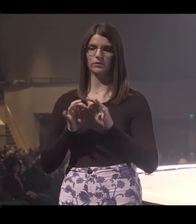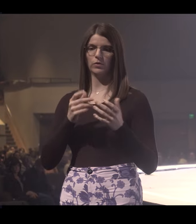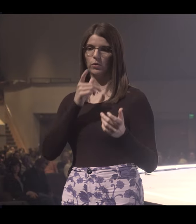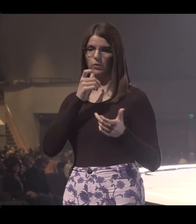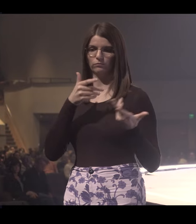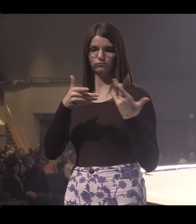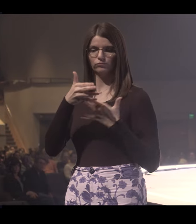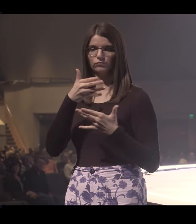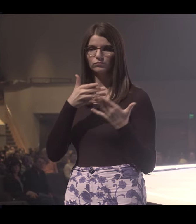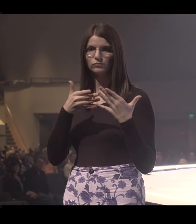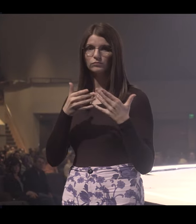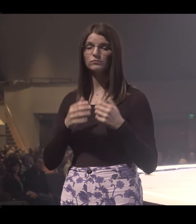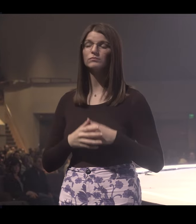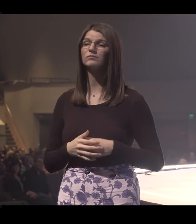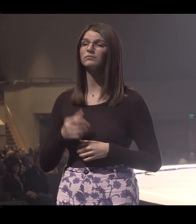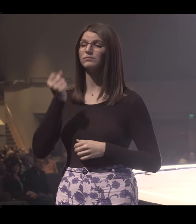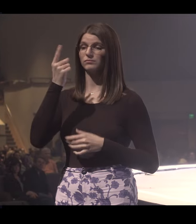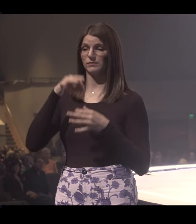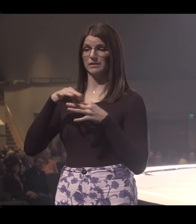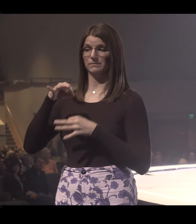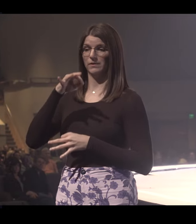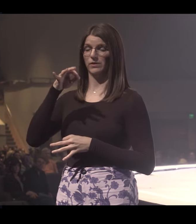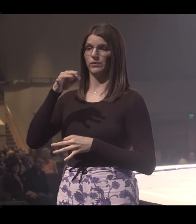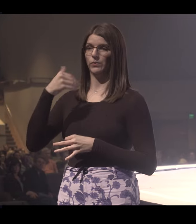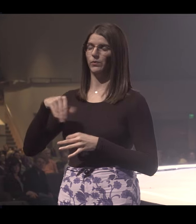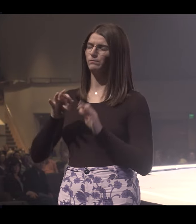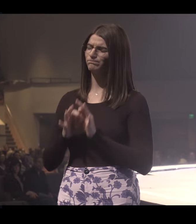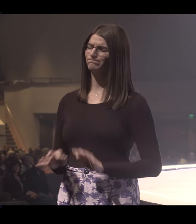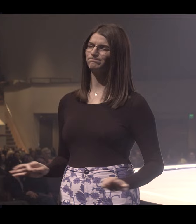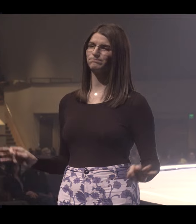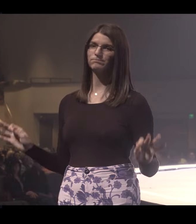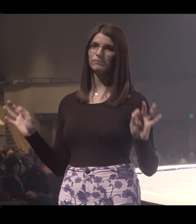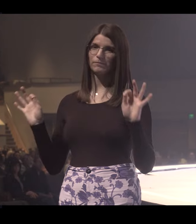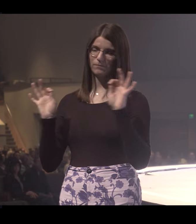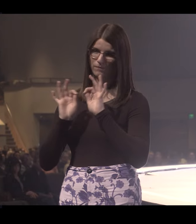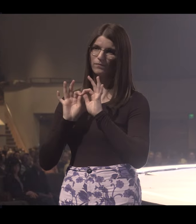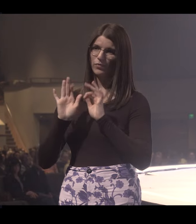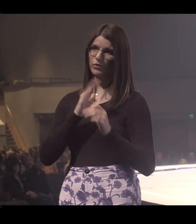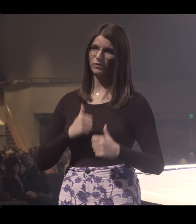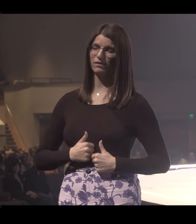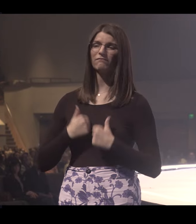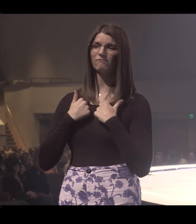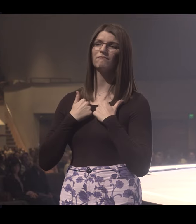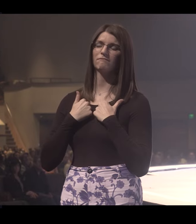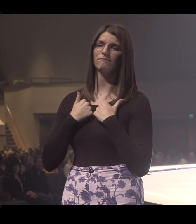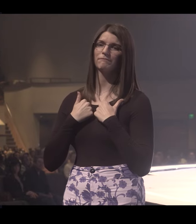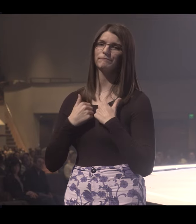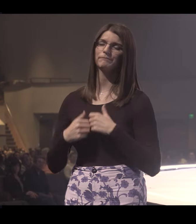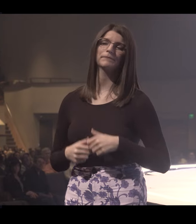we decide to be around. But spiritually, this matters more than any other area of your life.